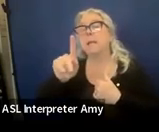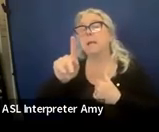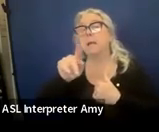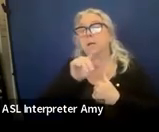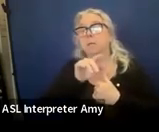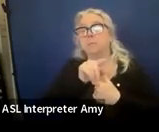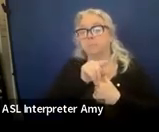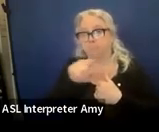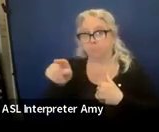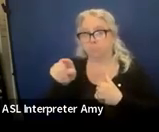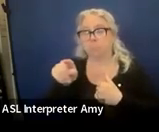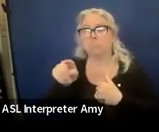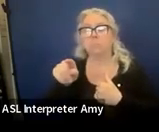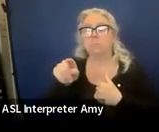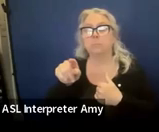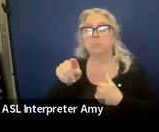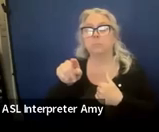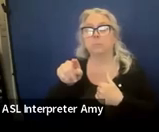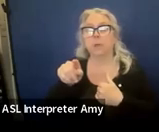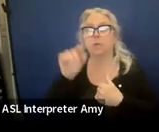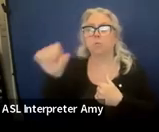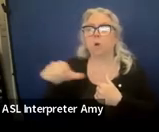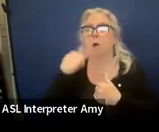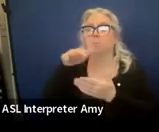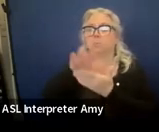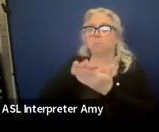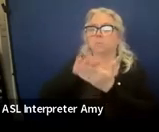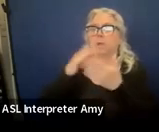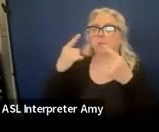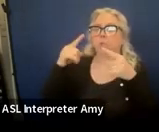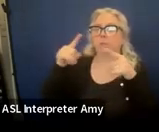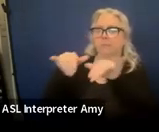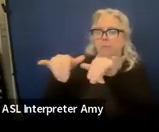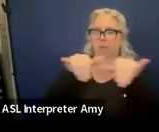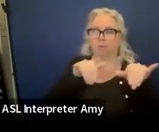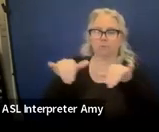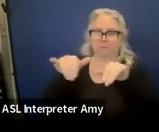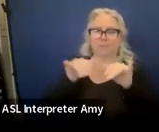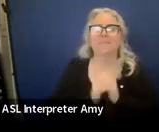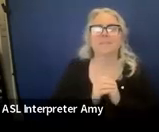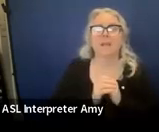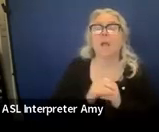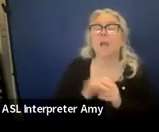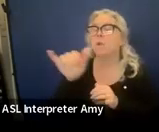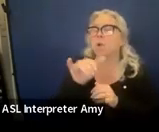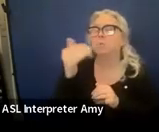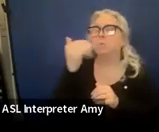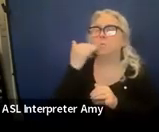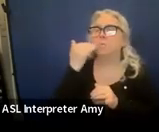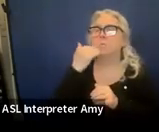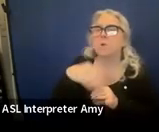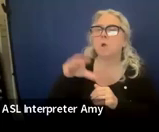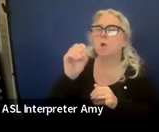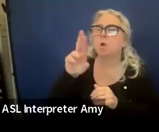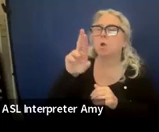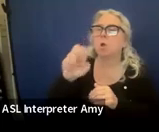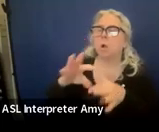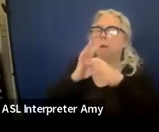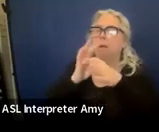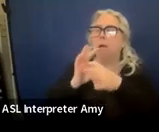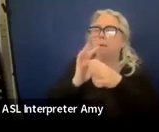alternate academic achievement standards. There we go. They're also known as the Core Content